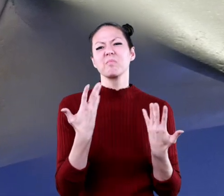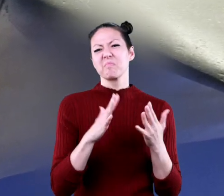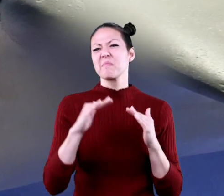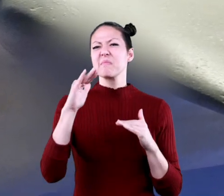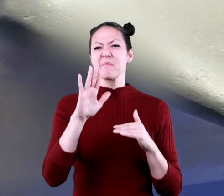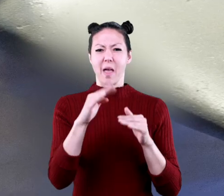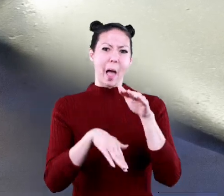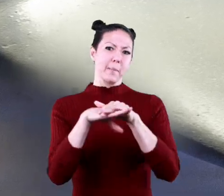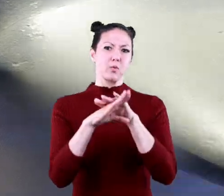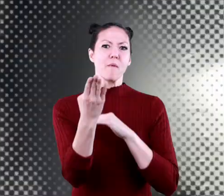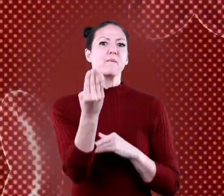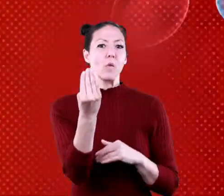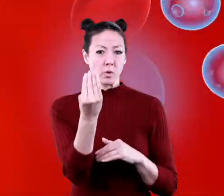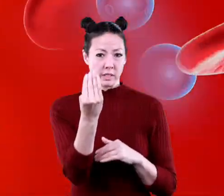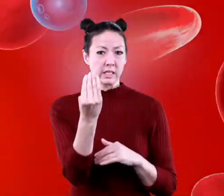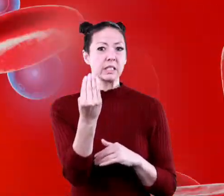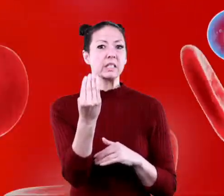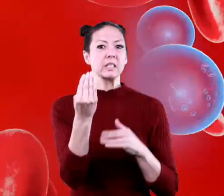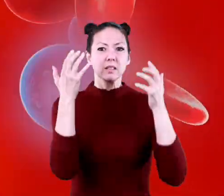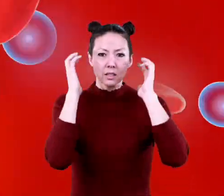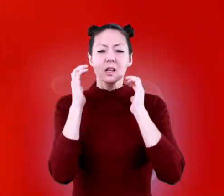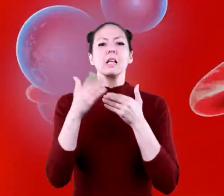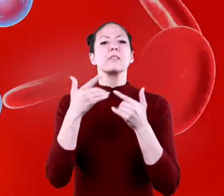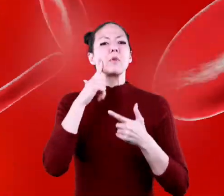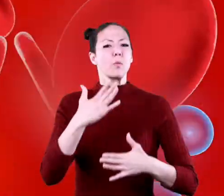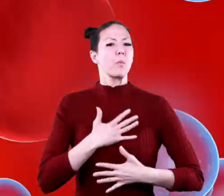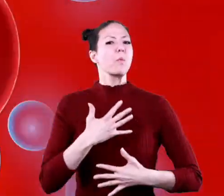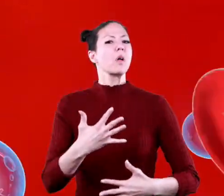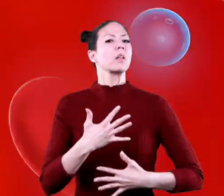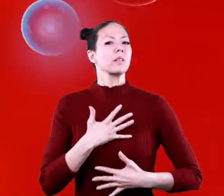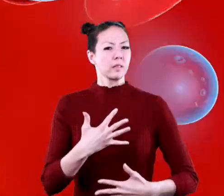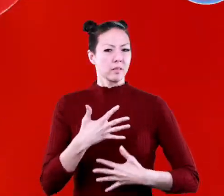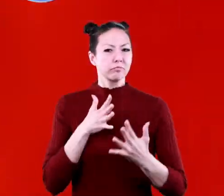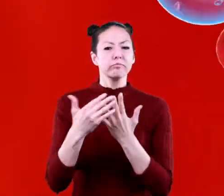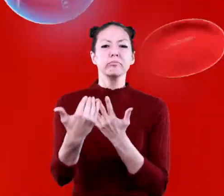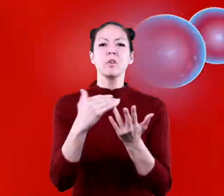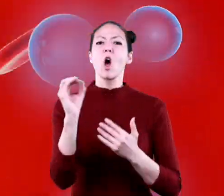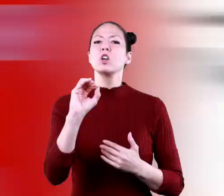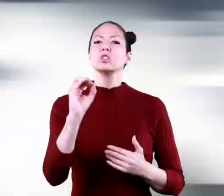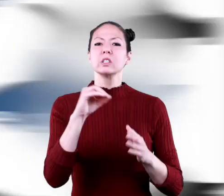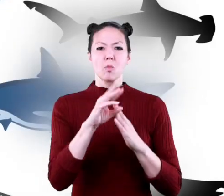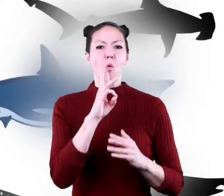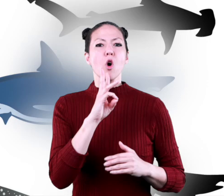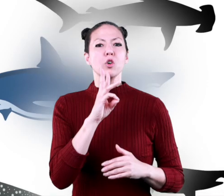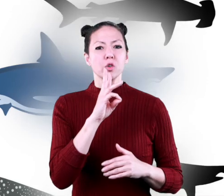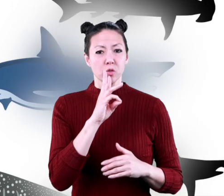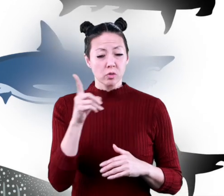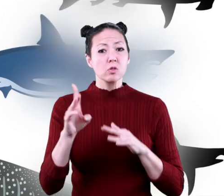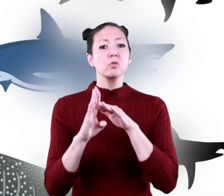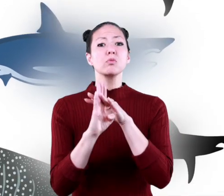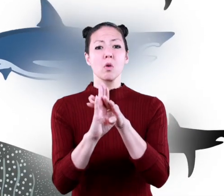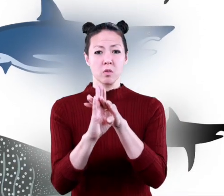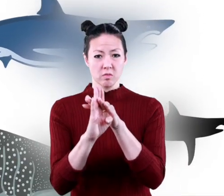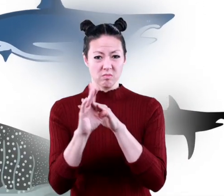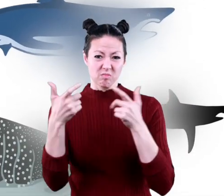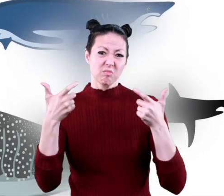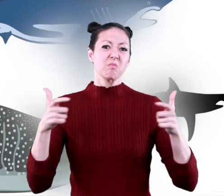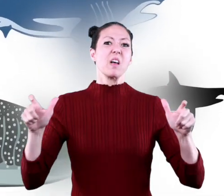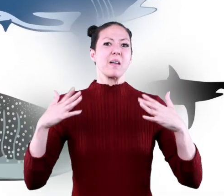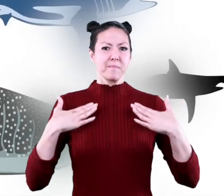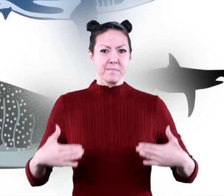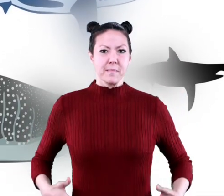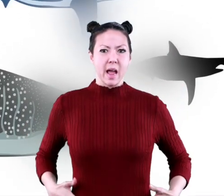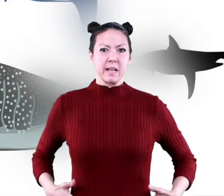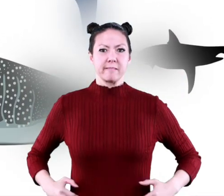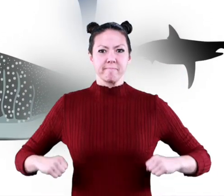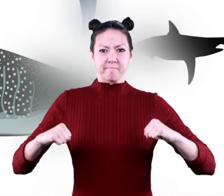14, making it easier for them to filter oxygen from the water. Although sharks have a wide range of